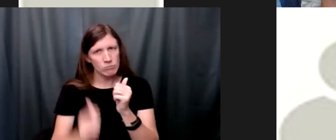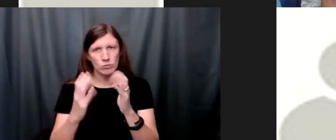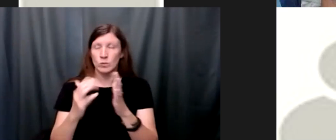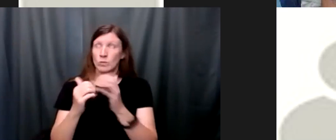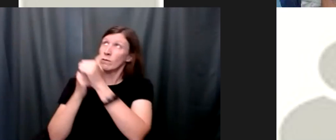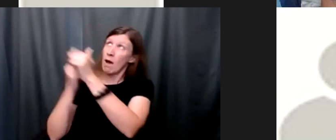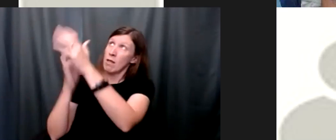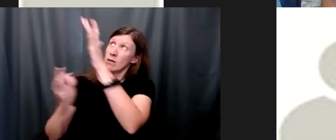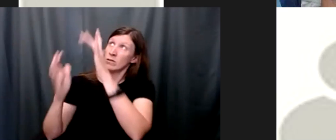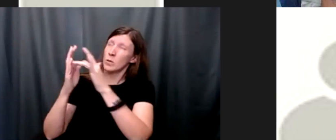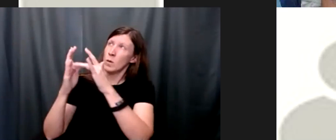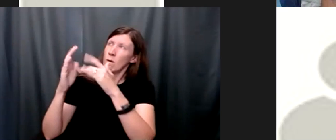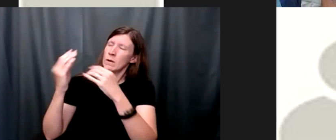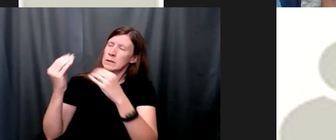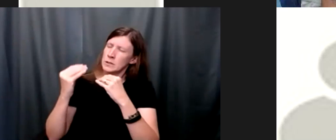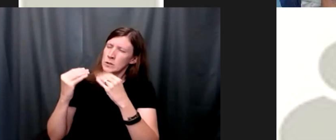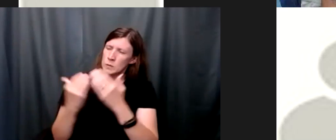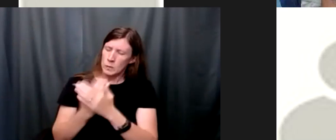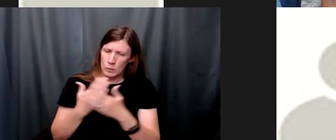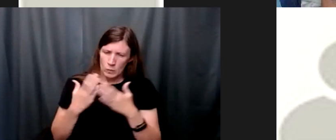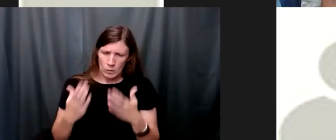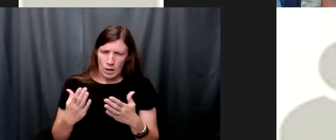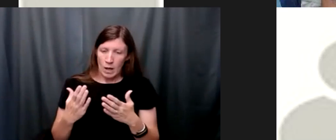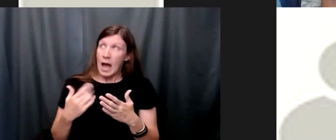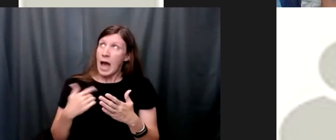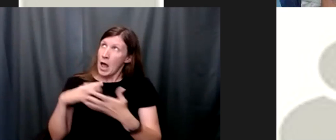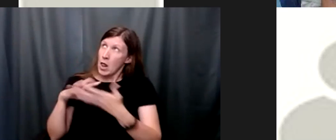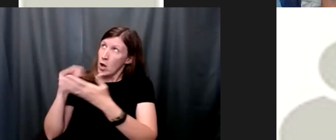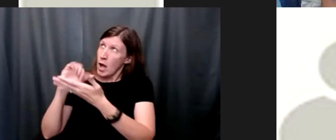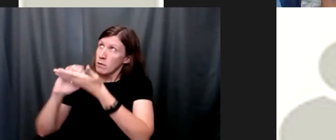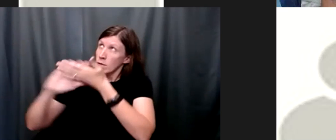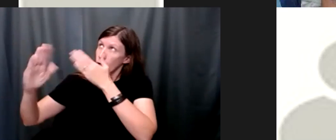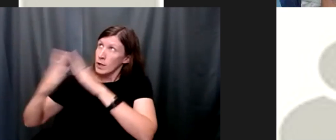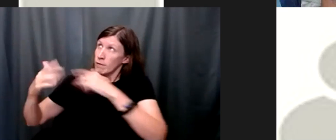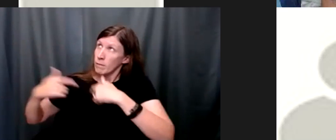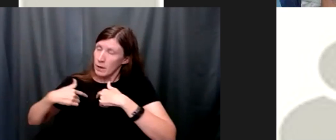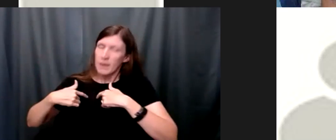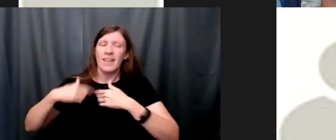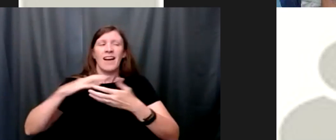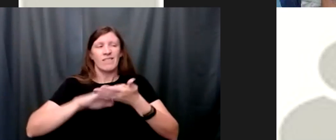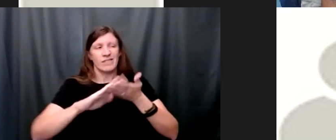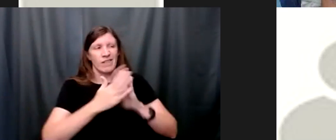those who are forgiven learning to forgive more so why are we so resistant to confession